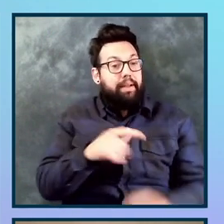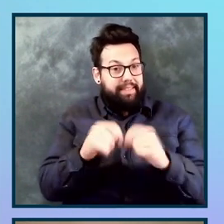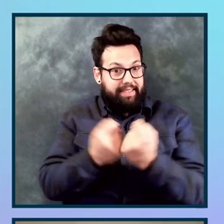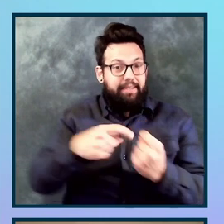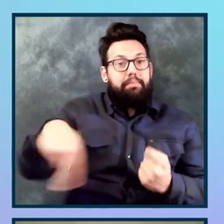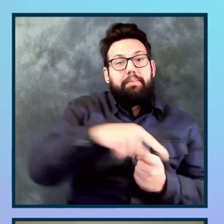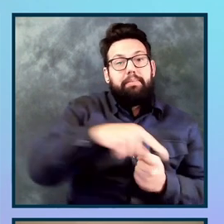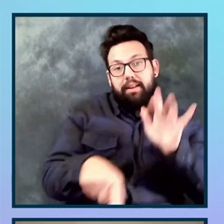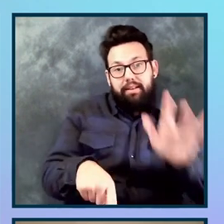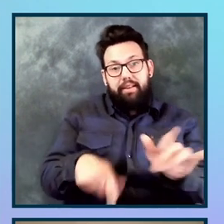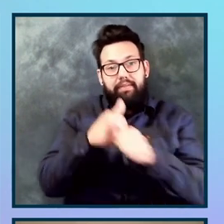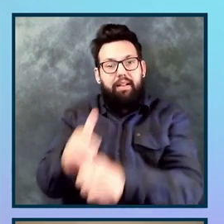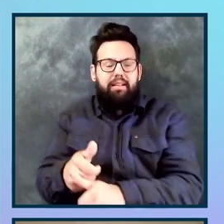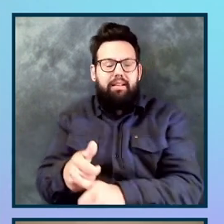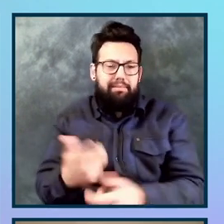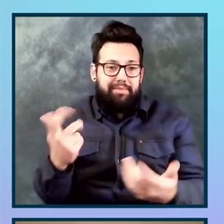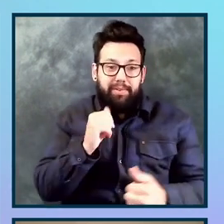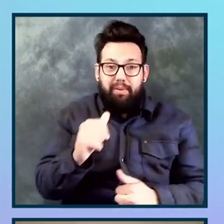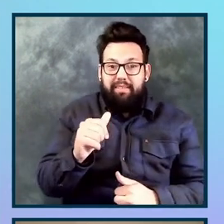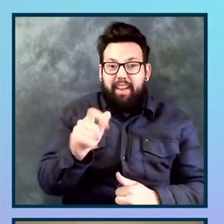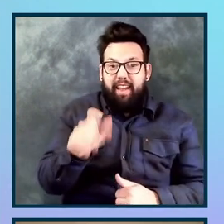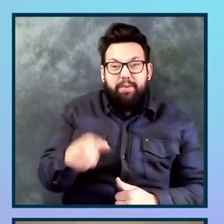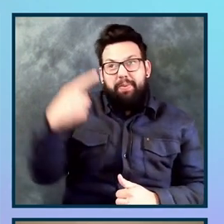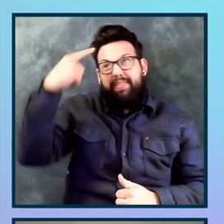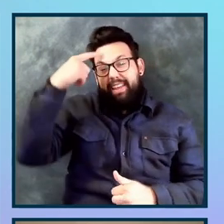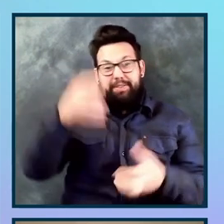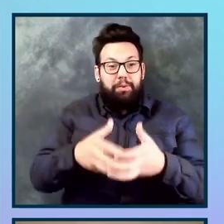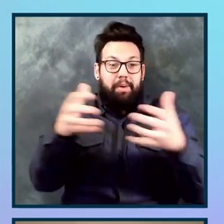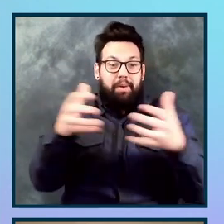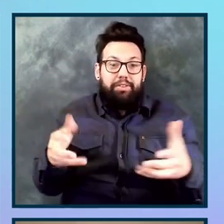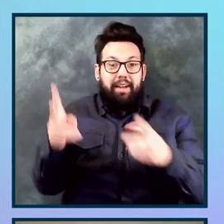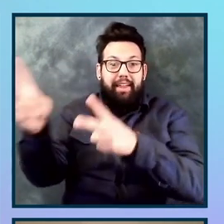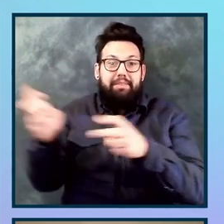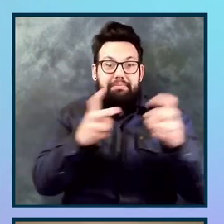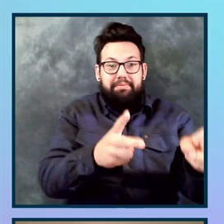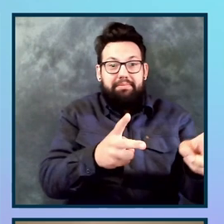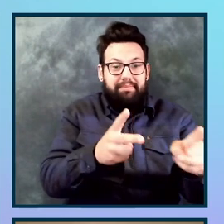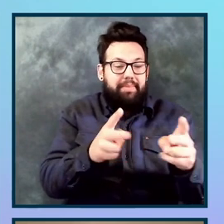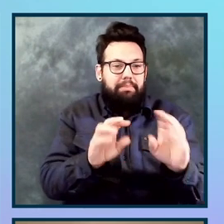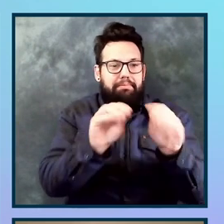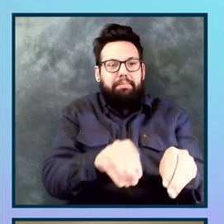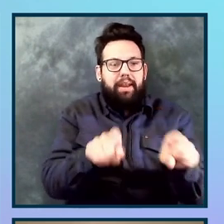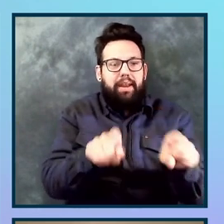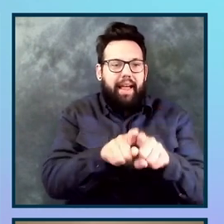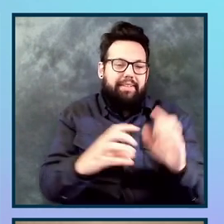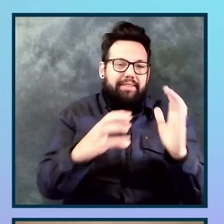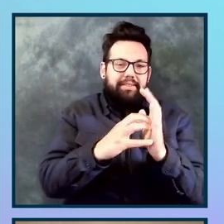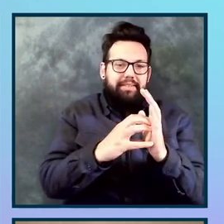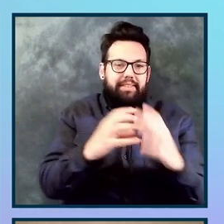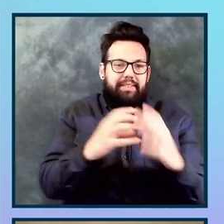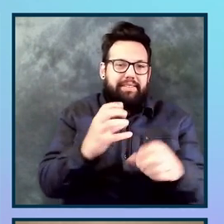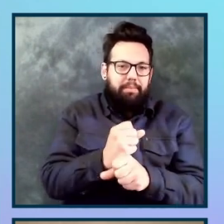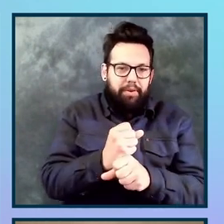Um, um, I don't even have to think, I'm just going to steal the, uh, the description here and put it as a summary. Um, and we can put all sorts of other useful